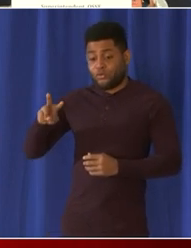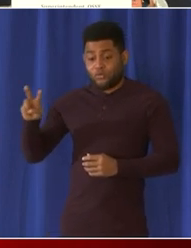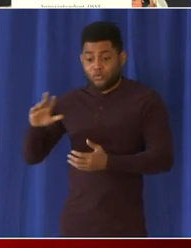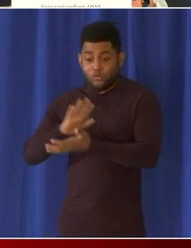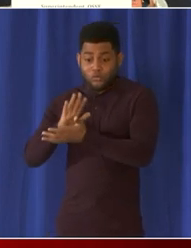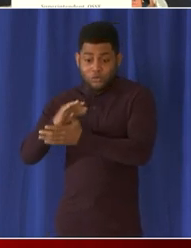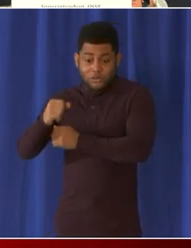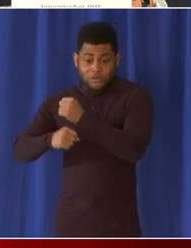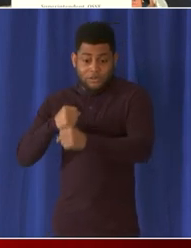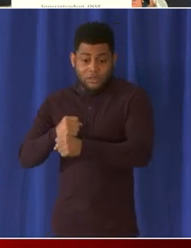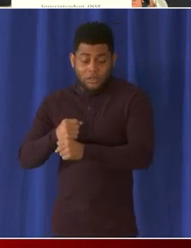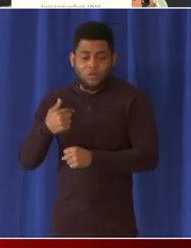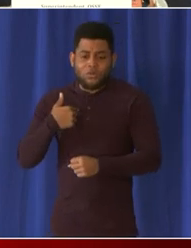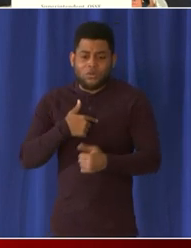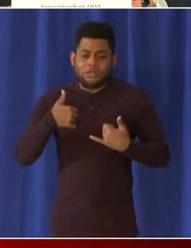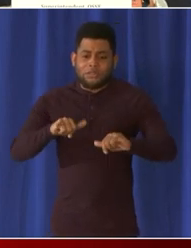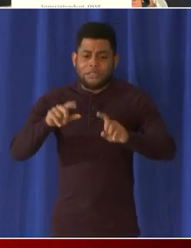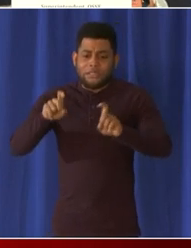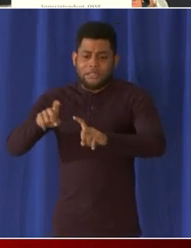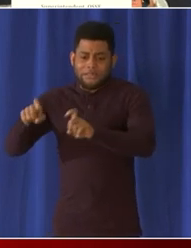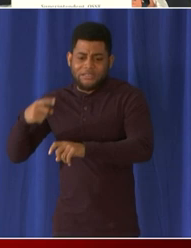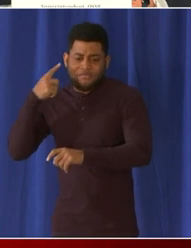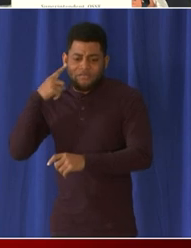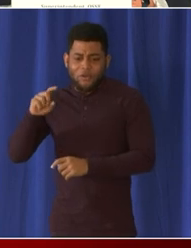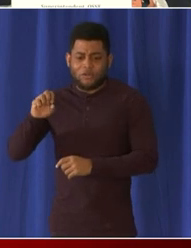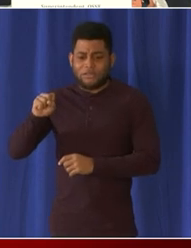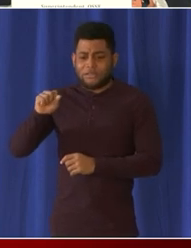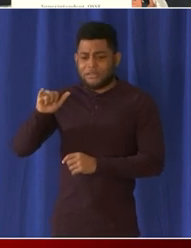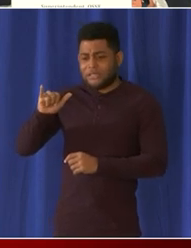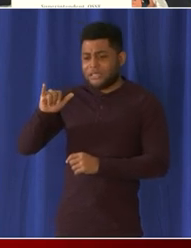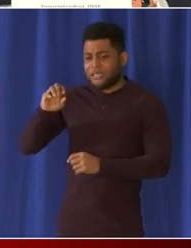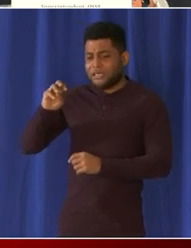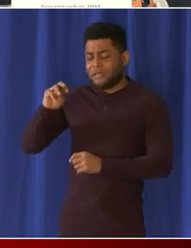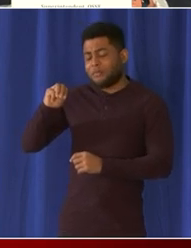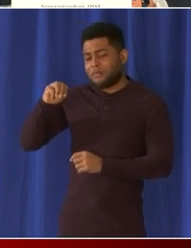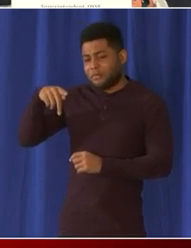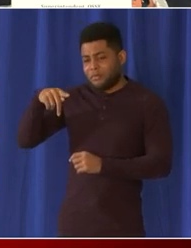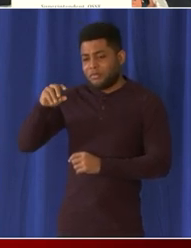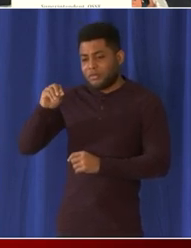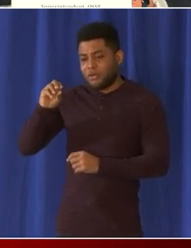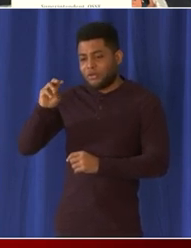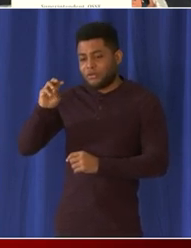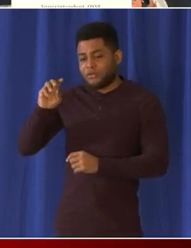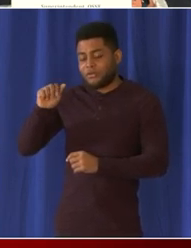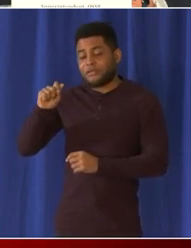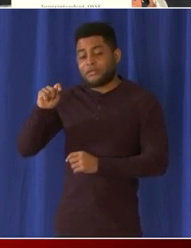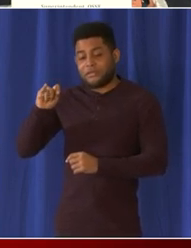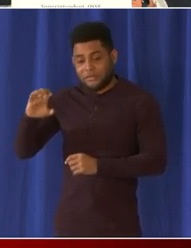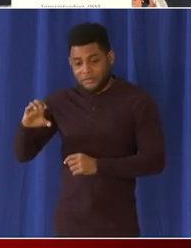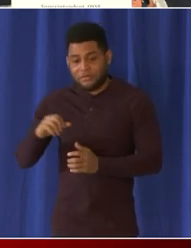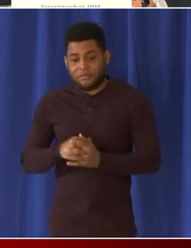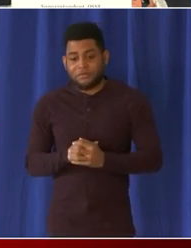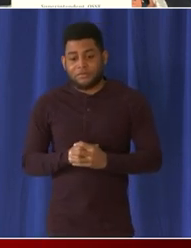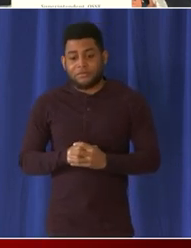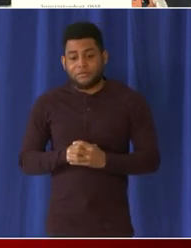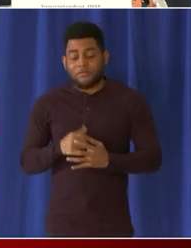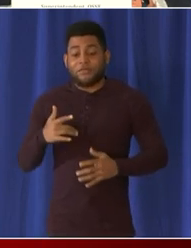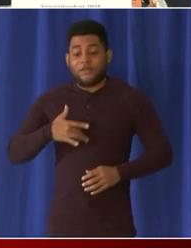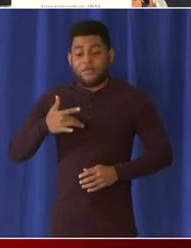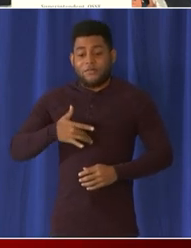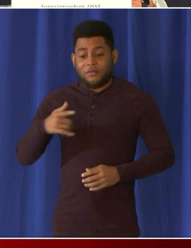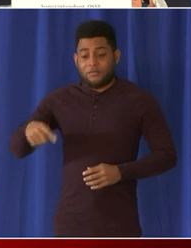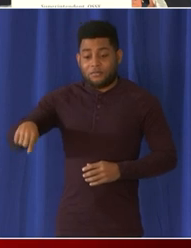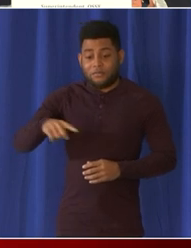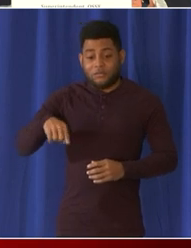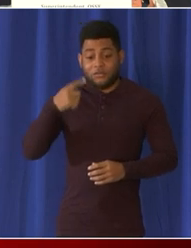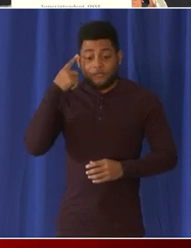to have symptomatic testing and asymptomatic testing to 20 percent. We now have the ability to test up to 30 percent across all